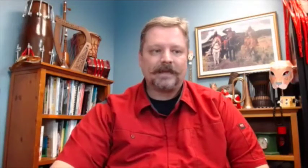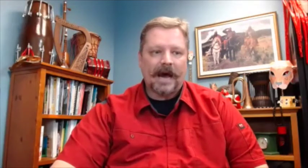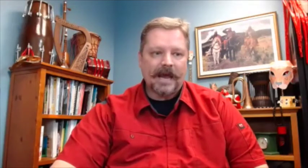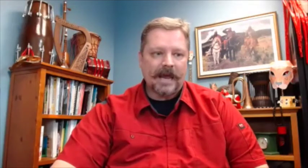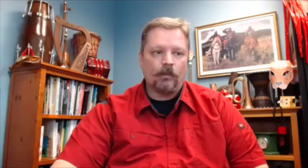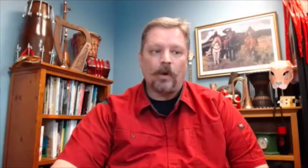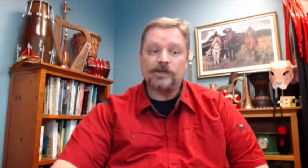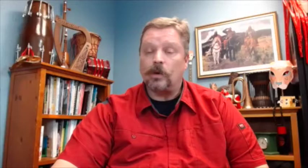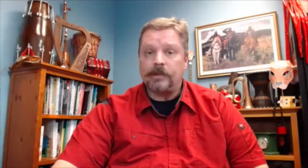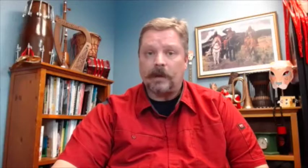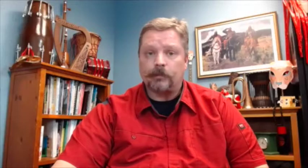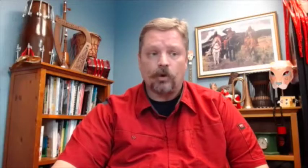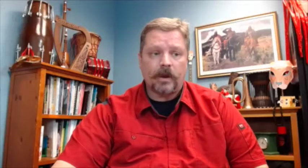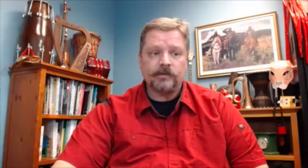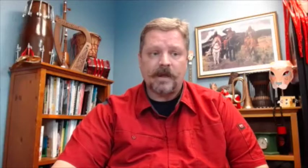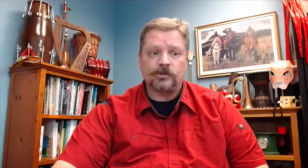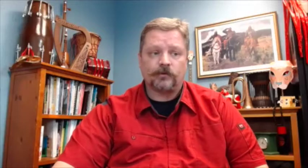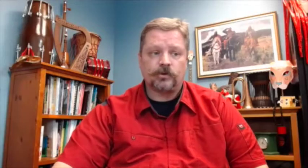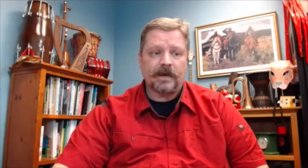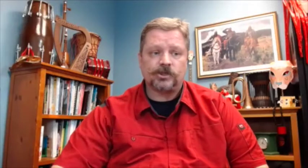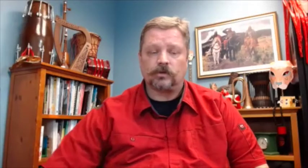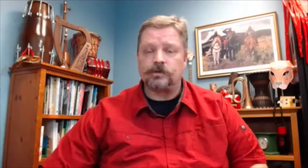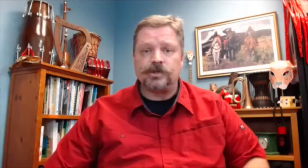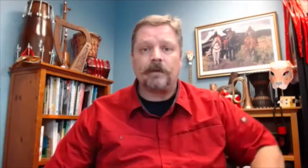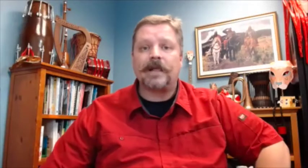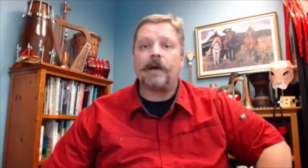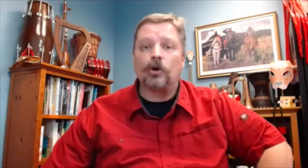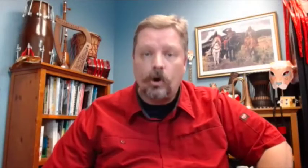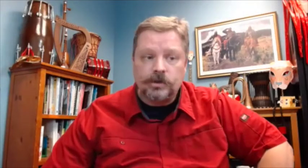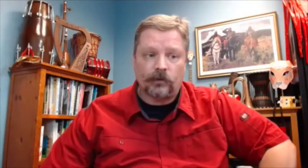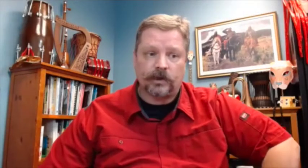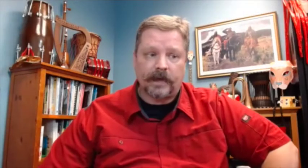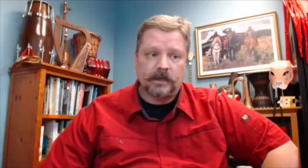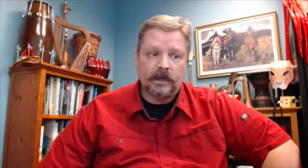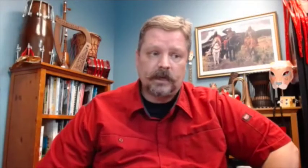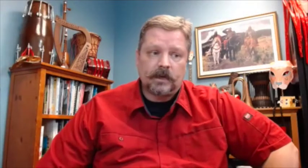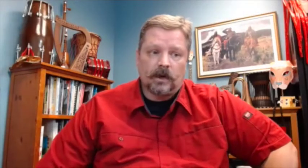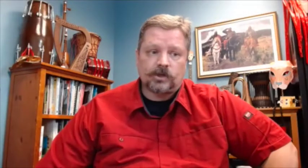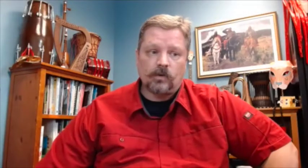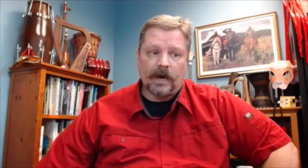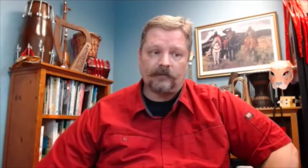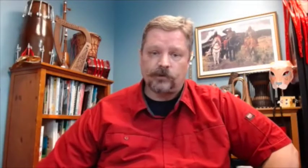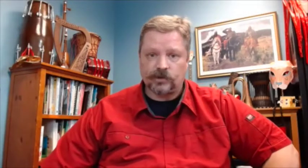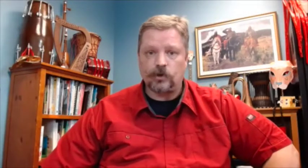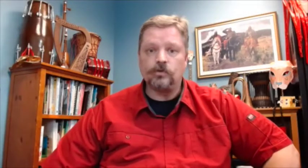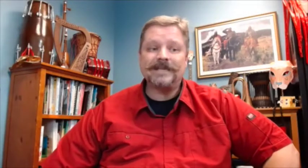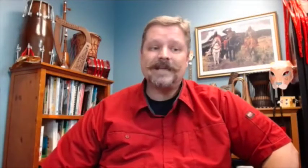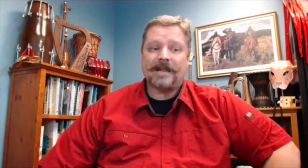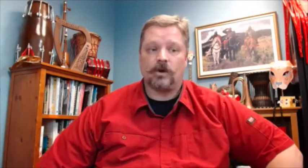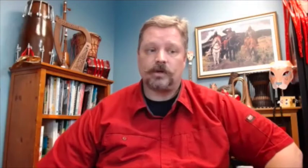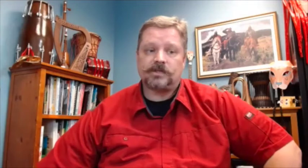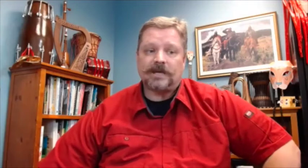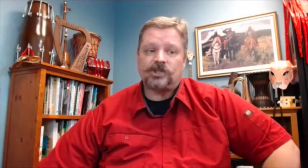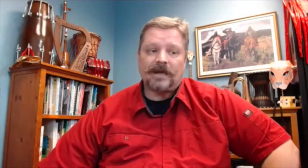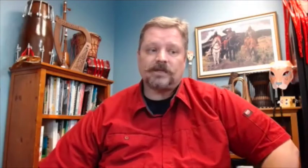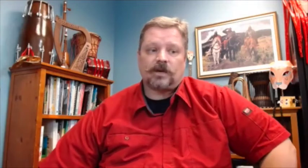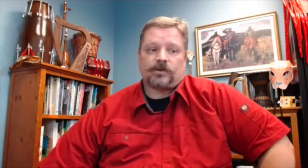And I am Wes Whitby. I'm the Programs Manager for Treehouse Children's Museum, and I'm your host for tonight. Also, for those of you who did not